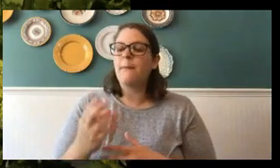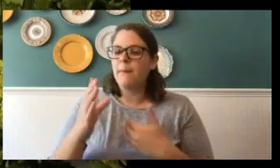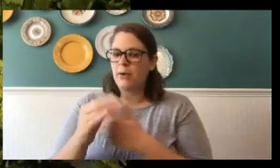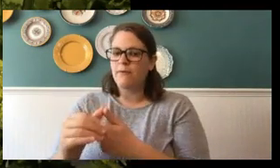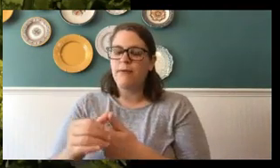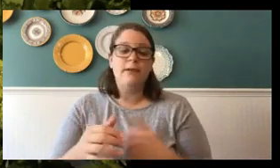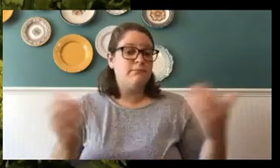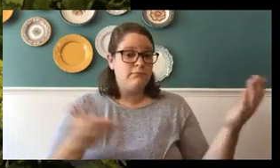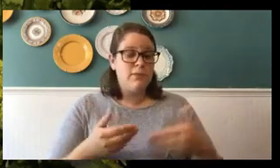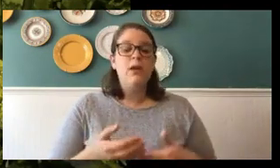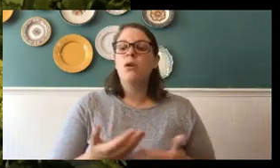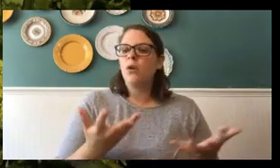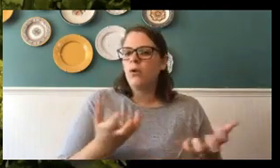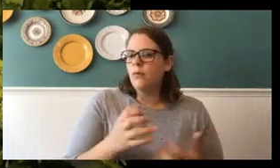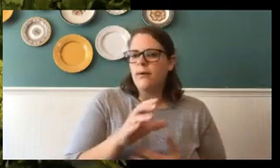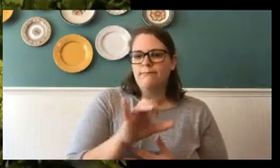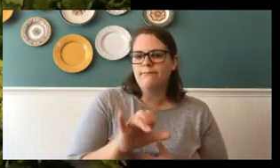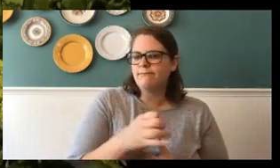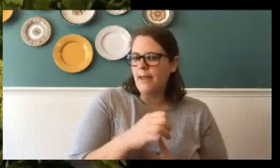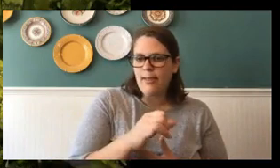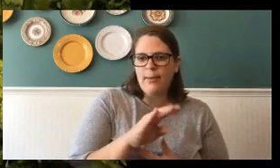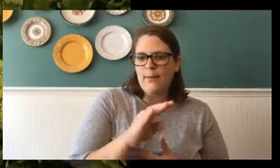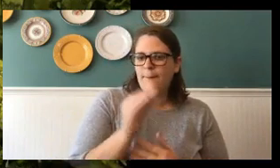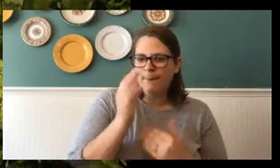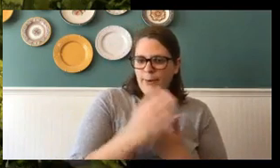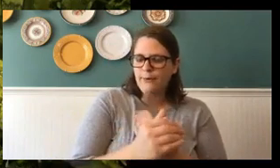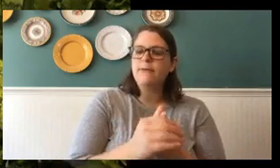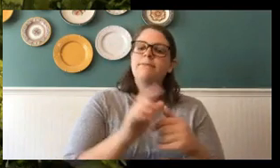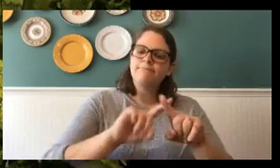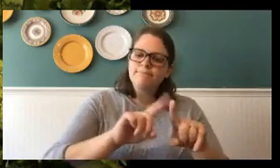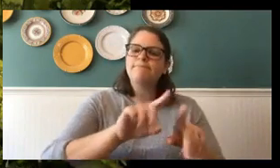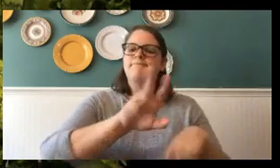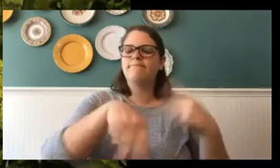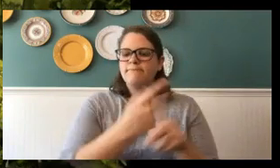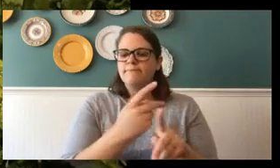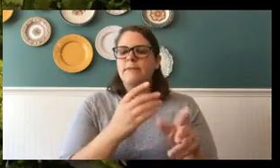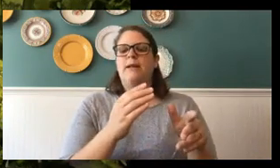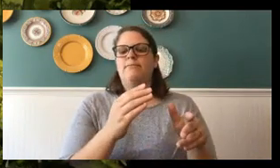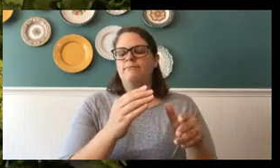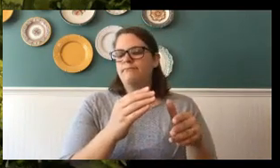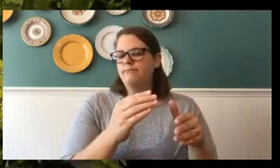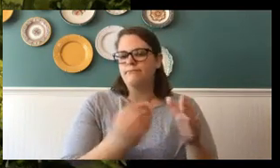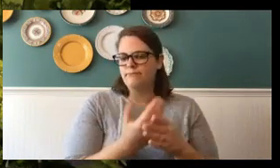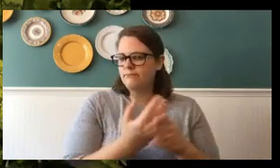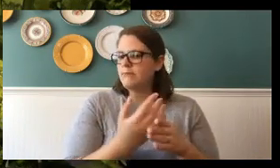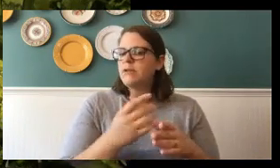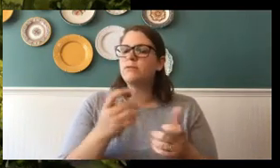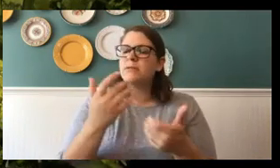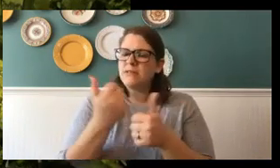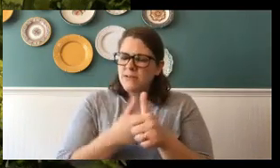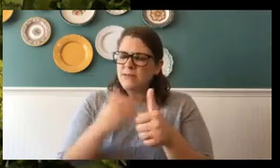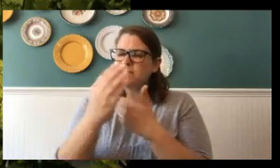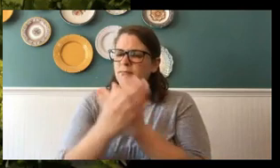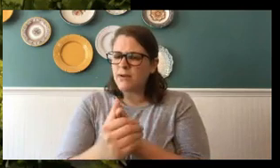the sulfurs, then you plant sennas or cassias. Each butterfly is species specific, as I said in the morning. So